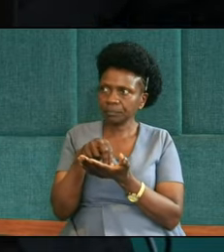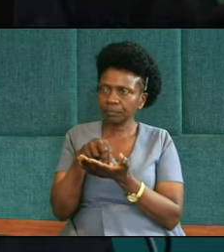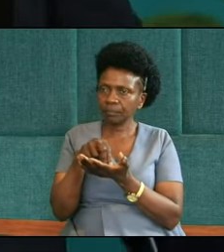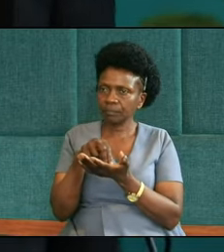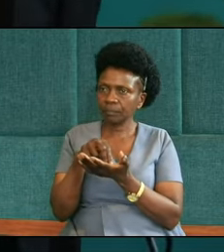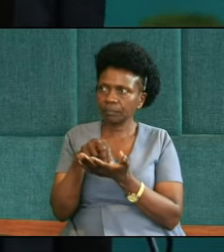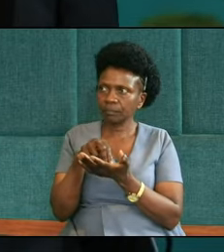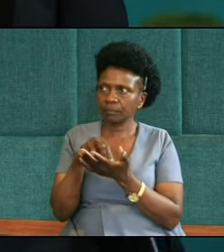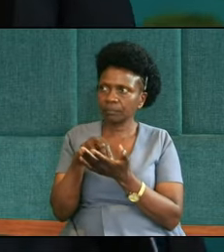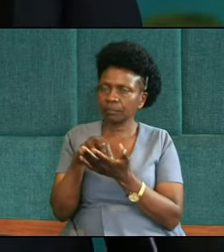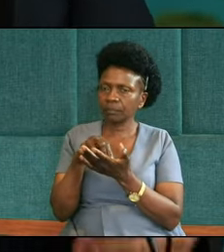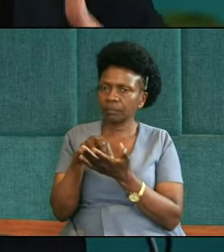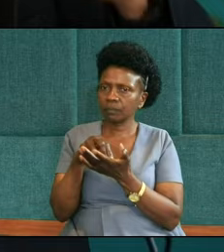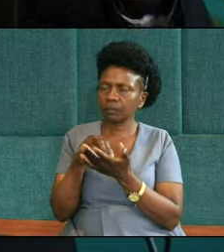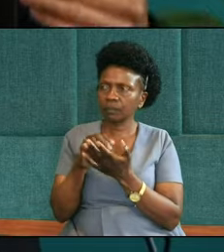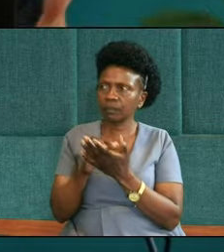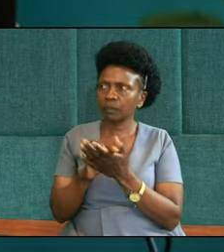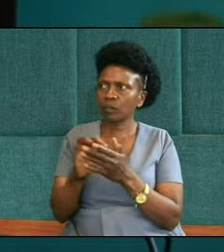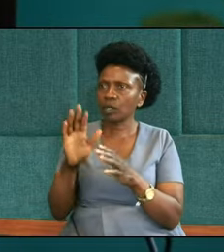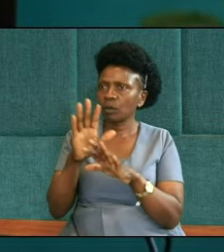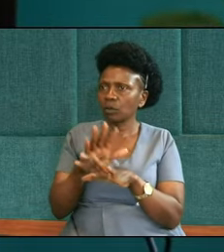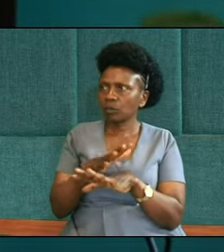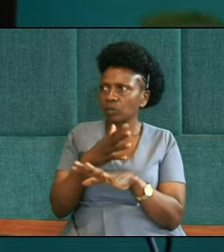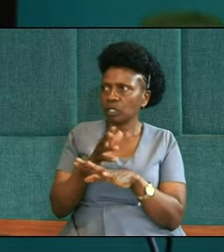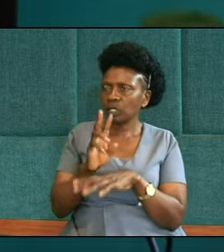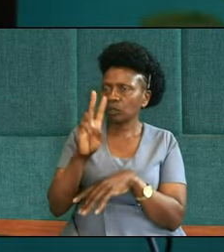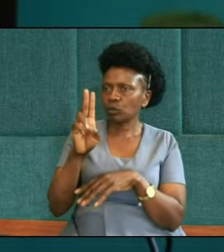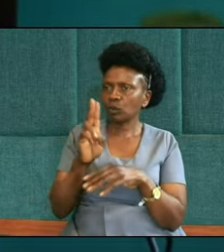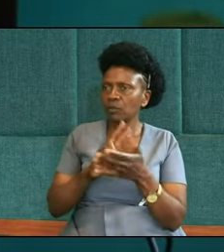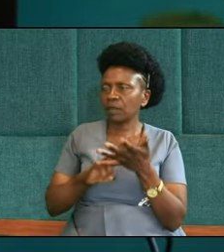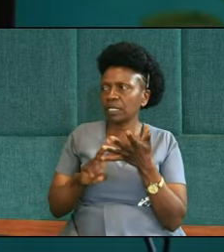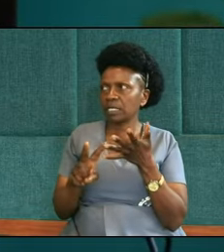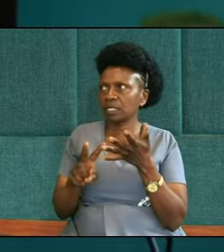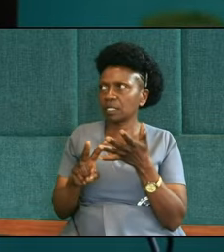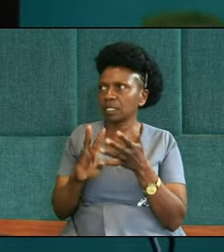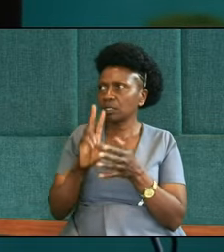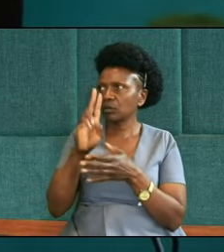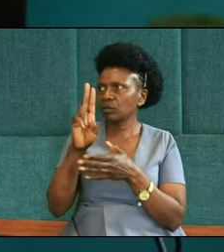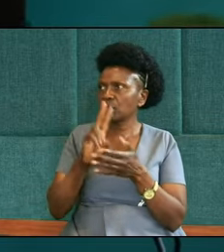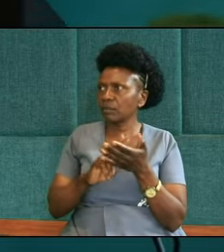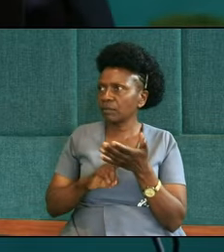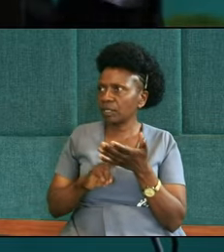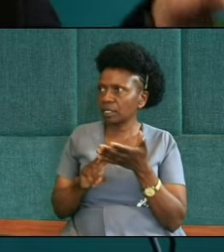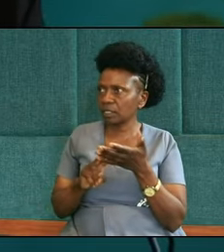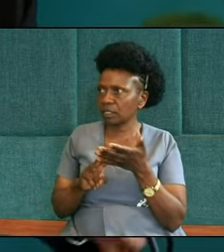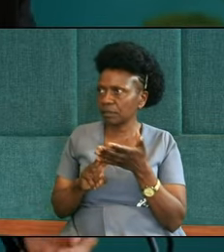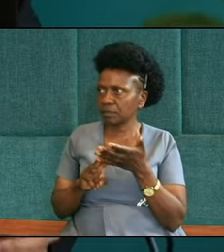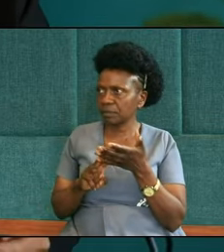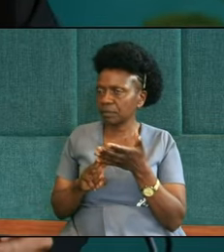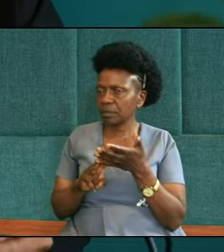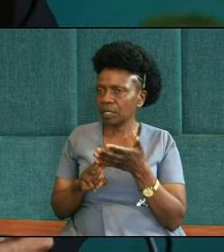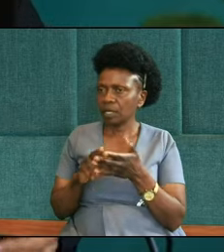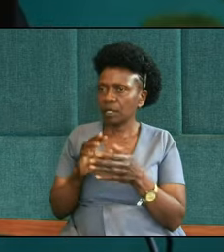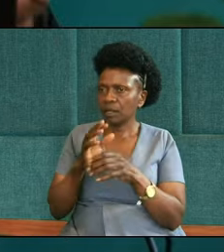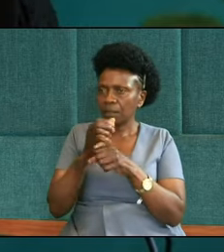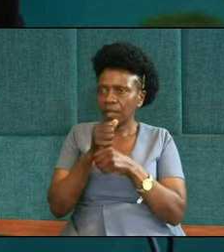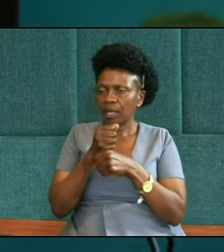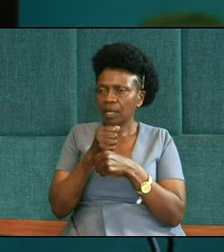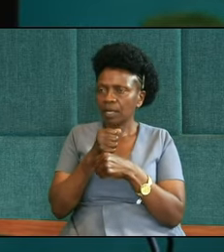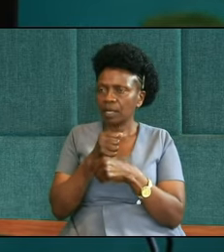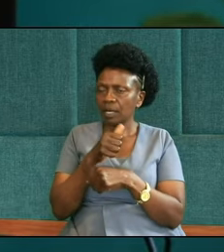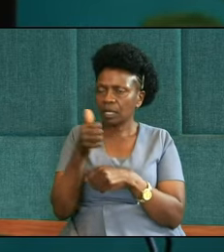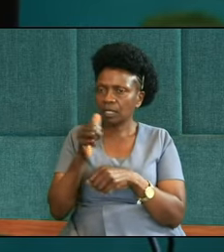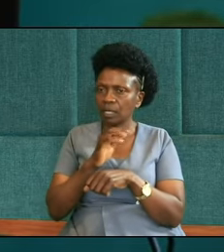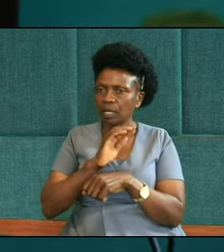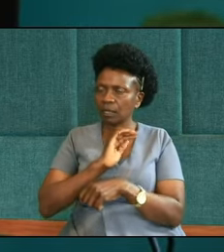requests into the prayer boxes, we'll sing two stanzas, two stanzas, we'll pause, we'll make another appeal. There